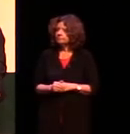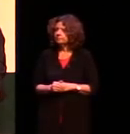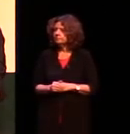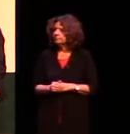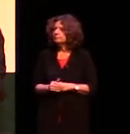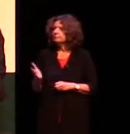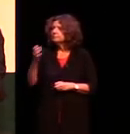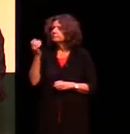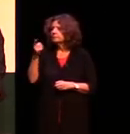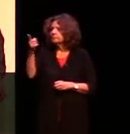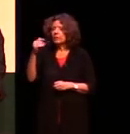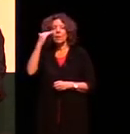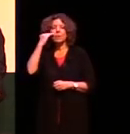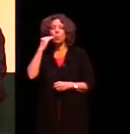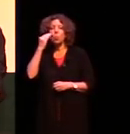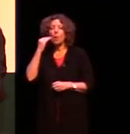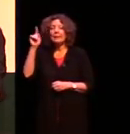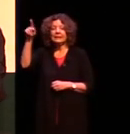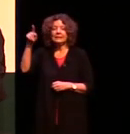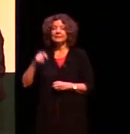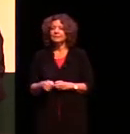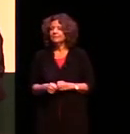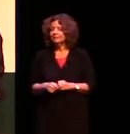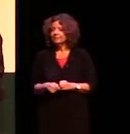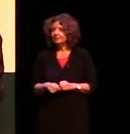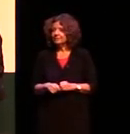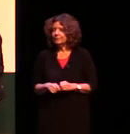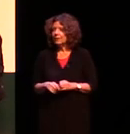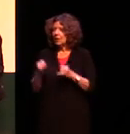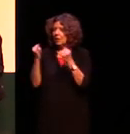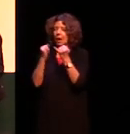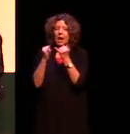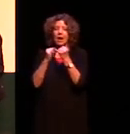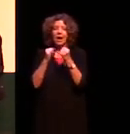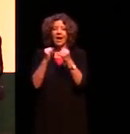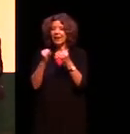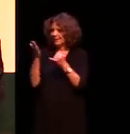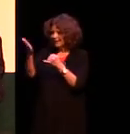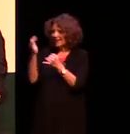no oh sorry the woman at the back has been waiting oh that's uncle brad well he can go first